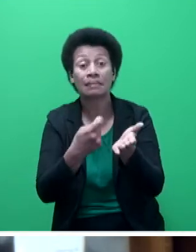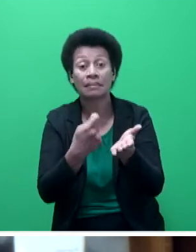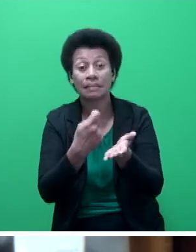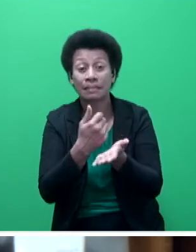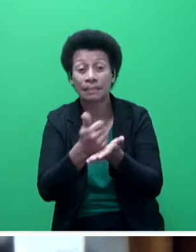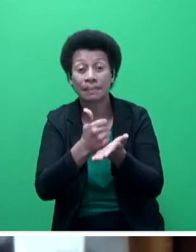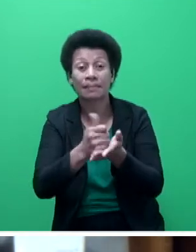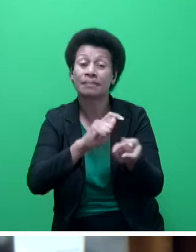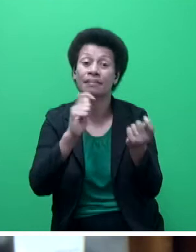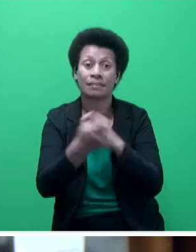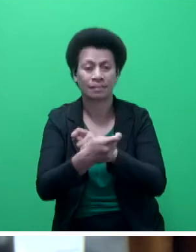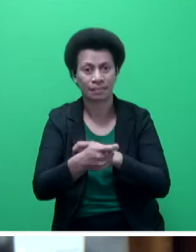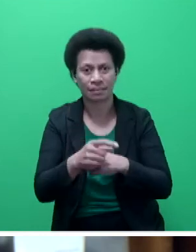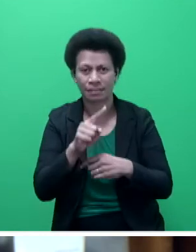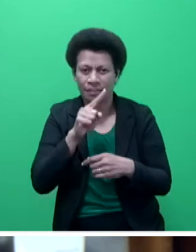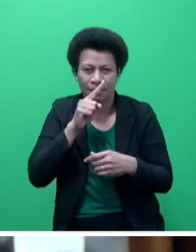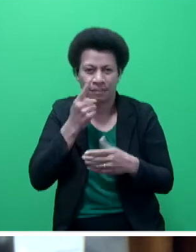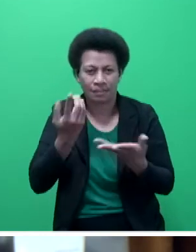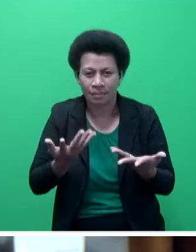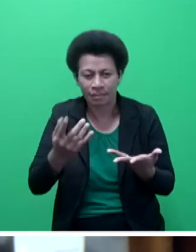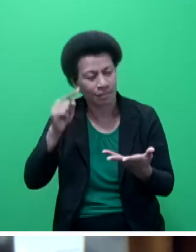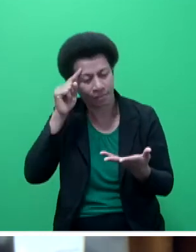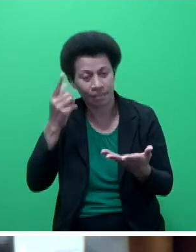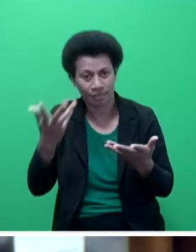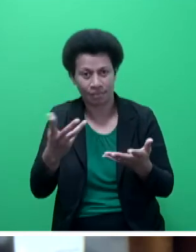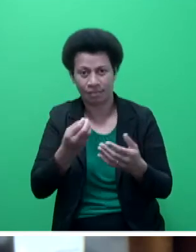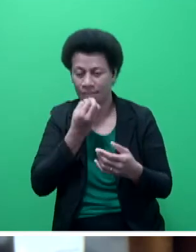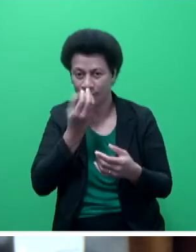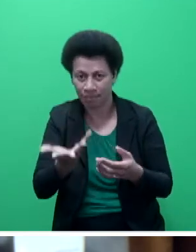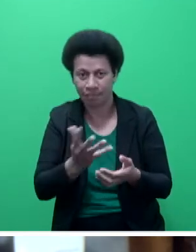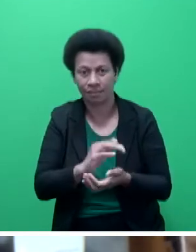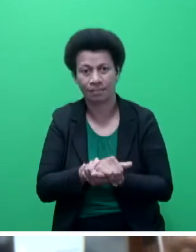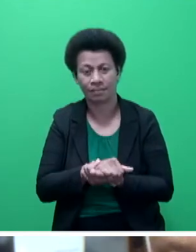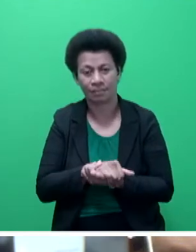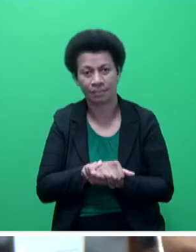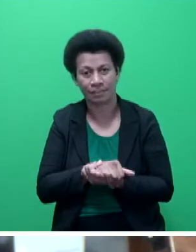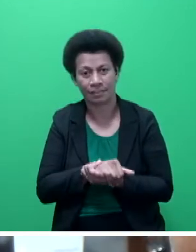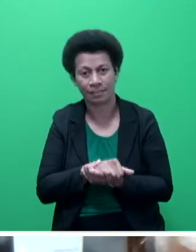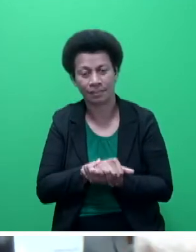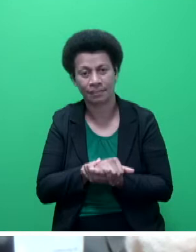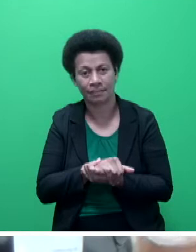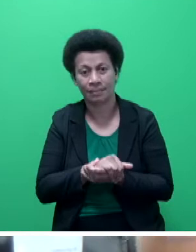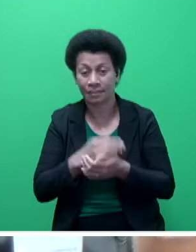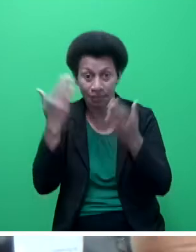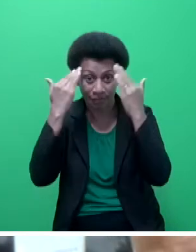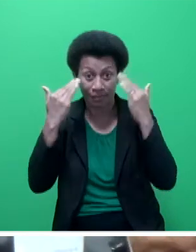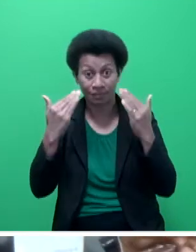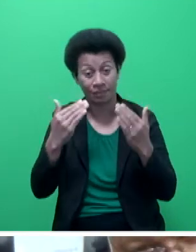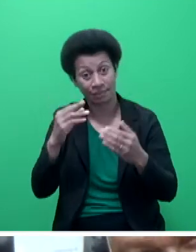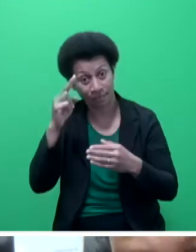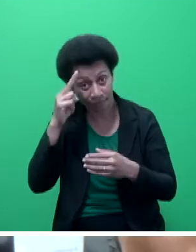incredulous. It's so incredulous to say that, Mr Speaker, sir. Mr Speaker, sir, we cannot,